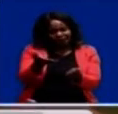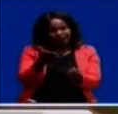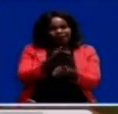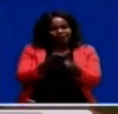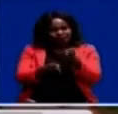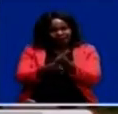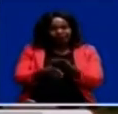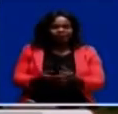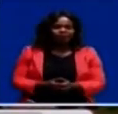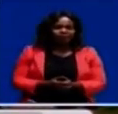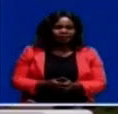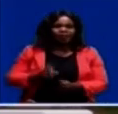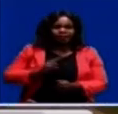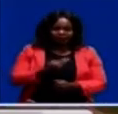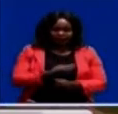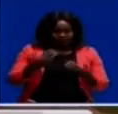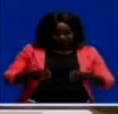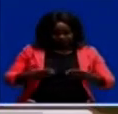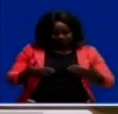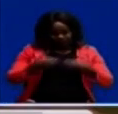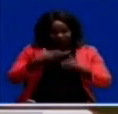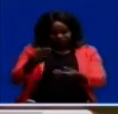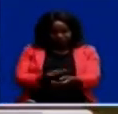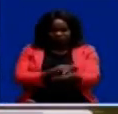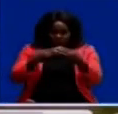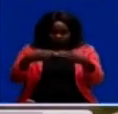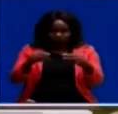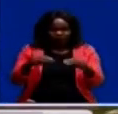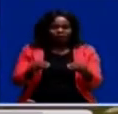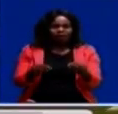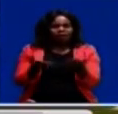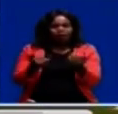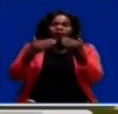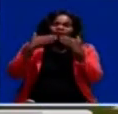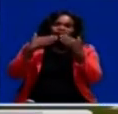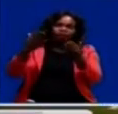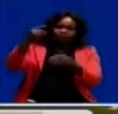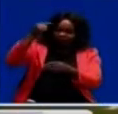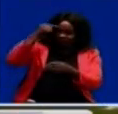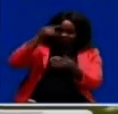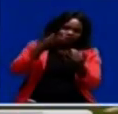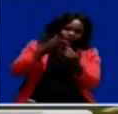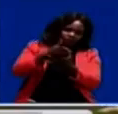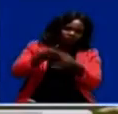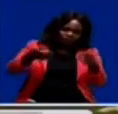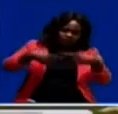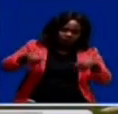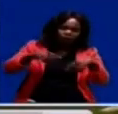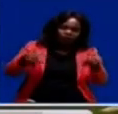having a modern market. So we want to thank the government through the local council.